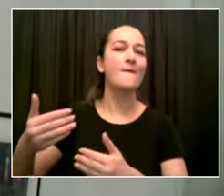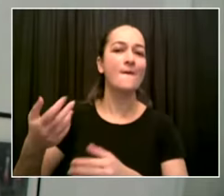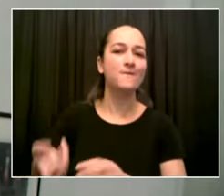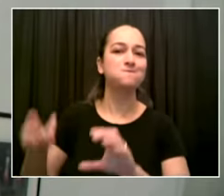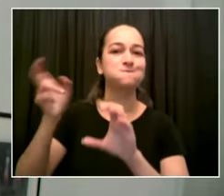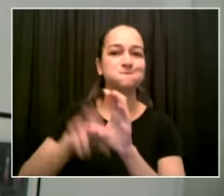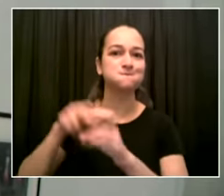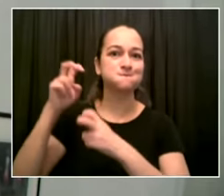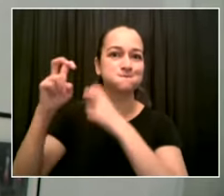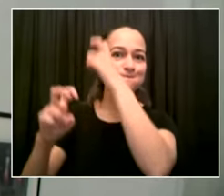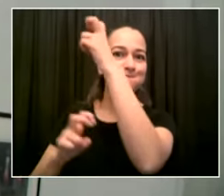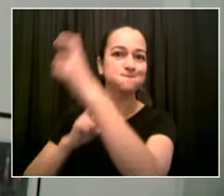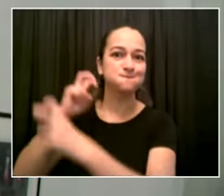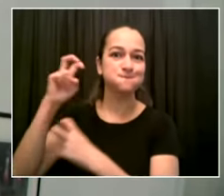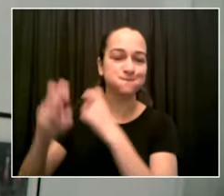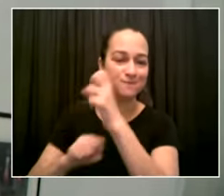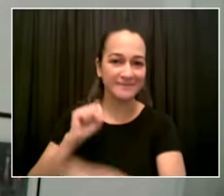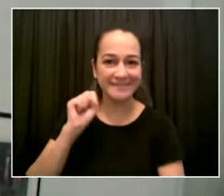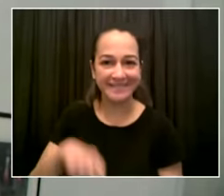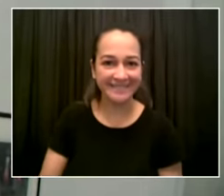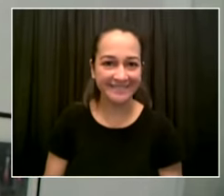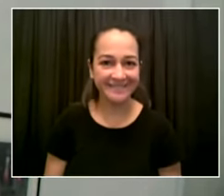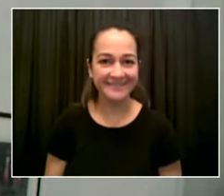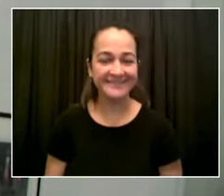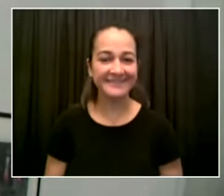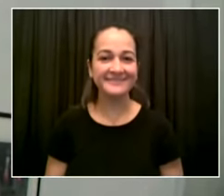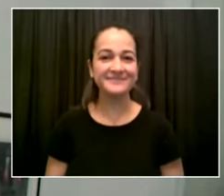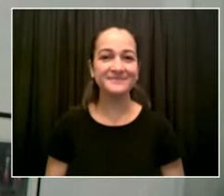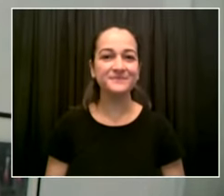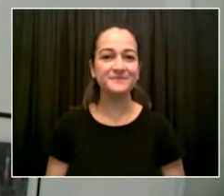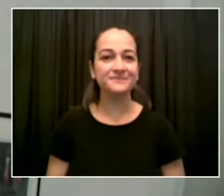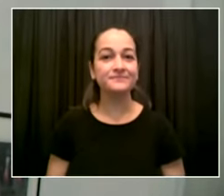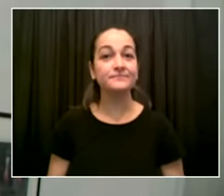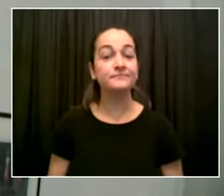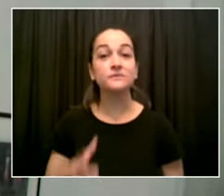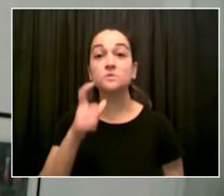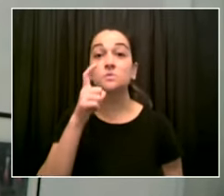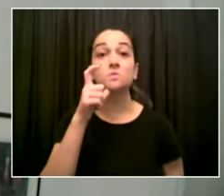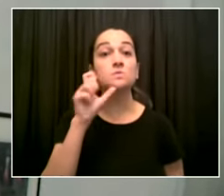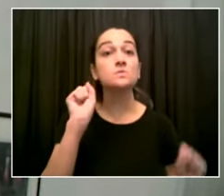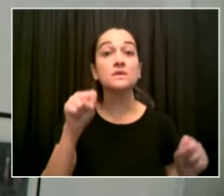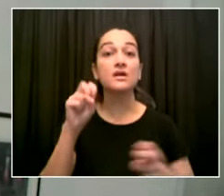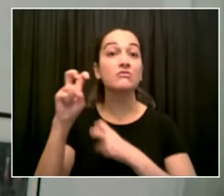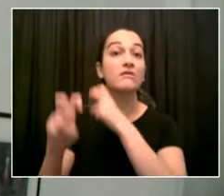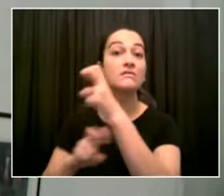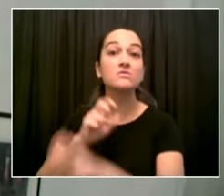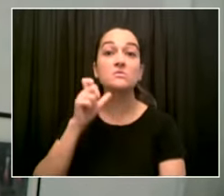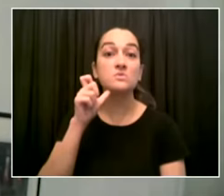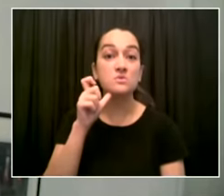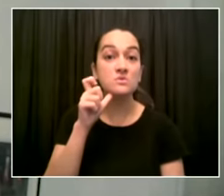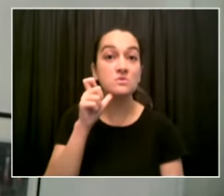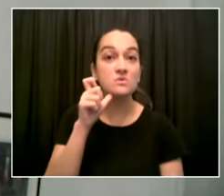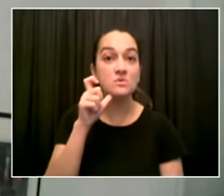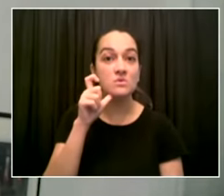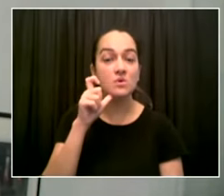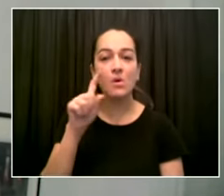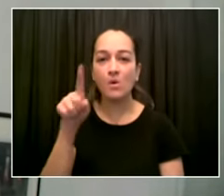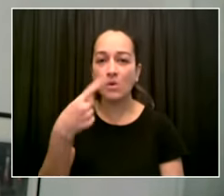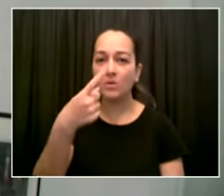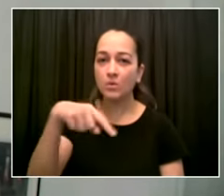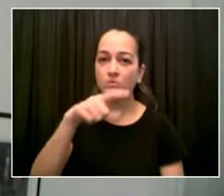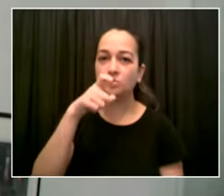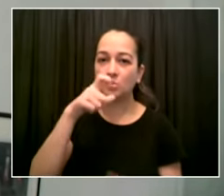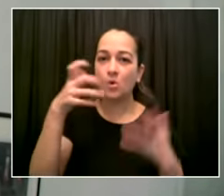vaccinated people thanks to you um vaccinating people is our path through the pandemic so thanks to you anyone who